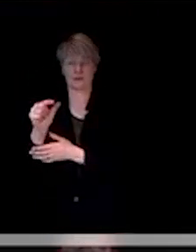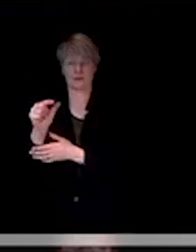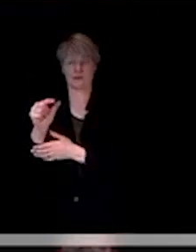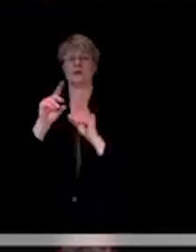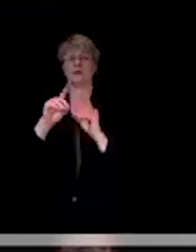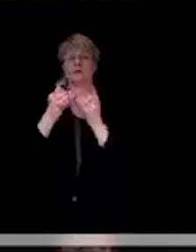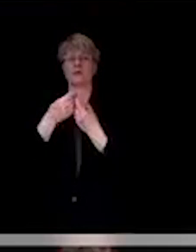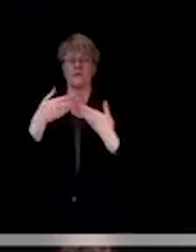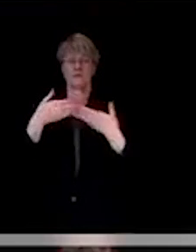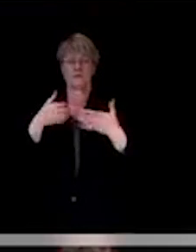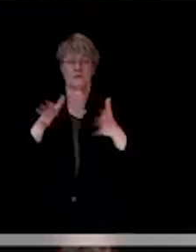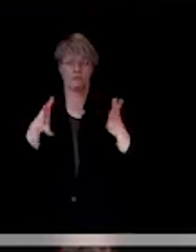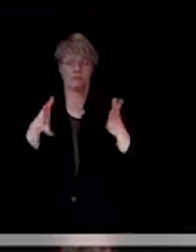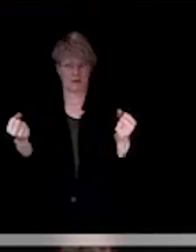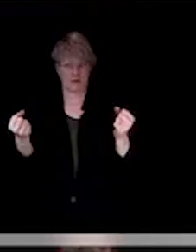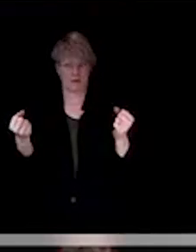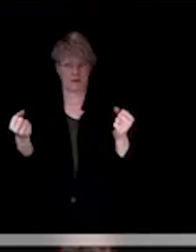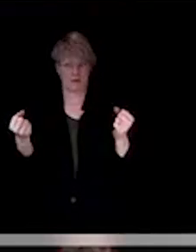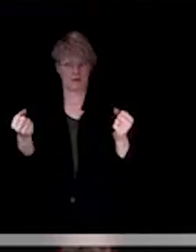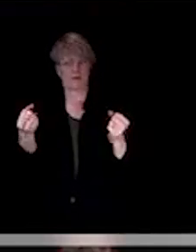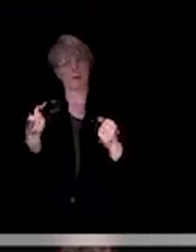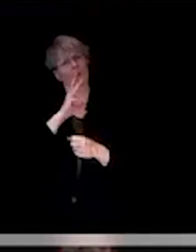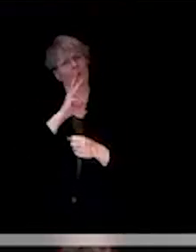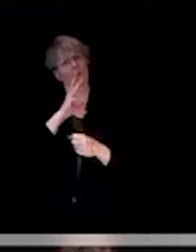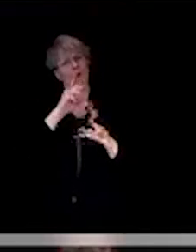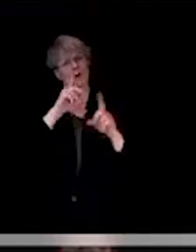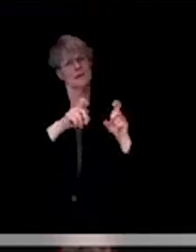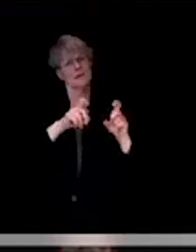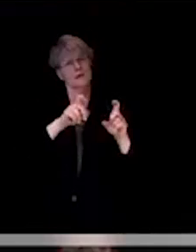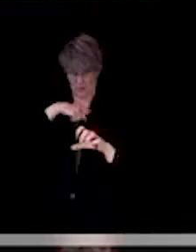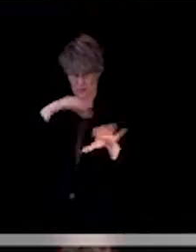guys are considering here in the near future?